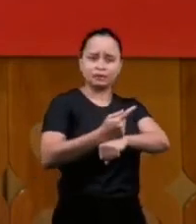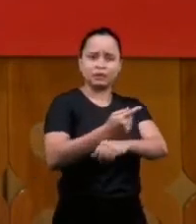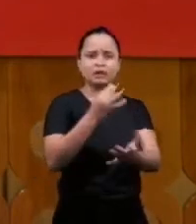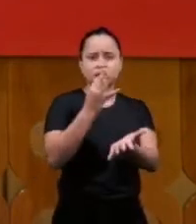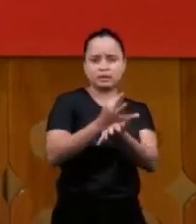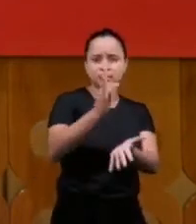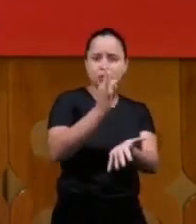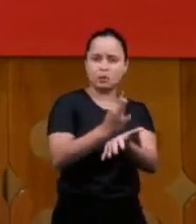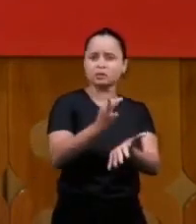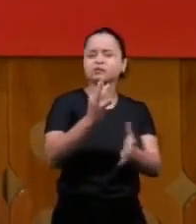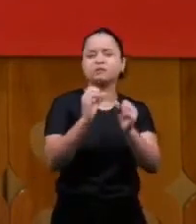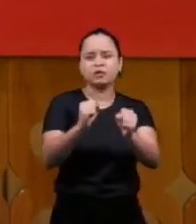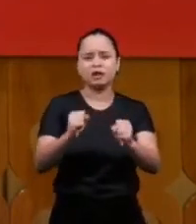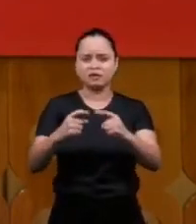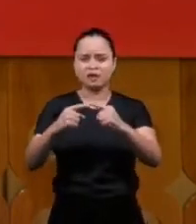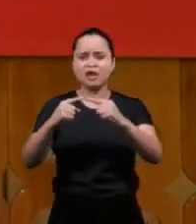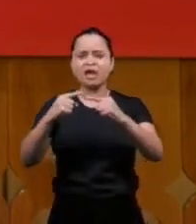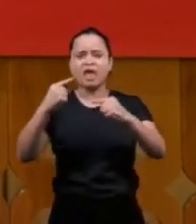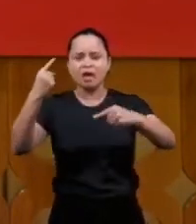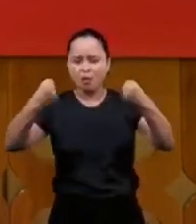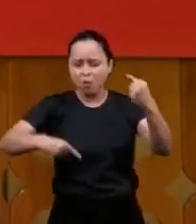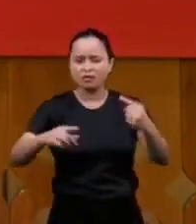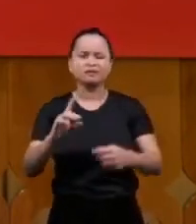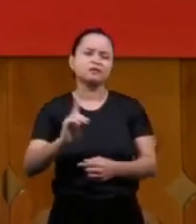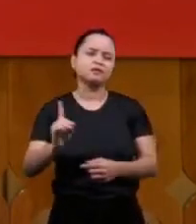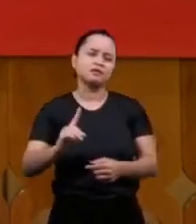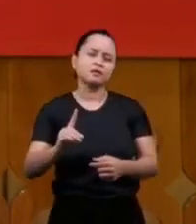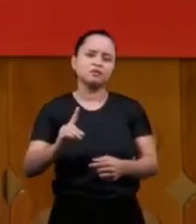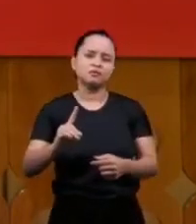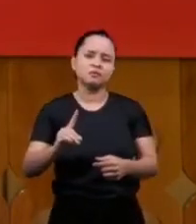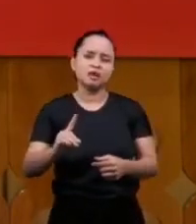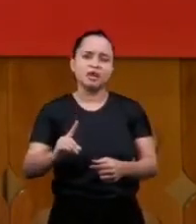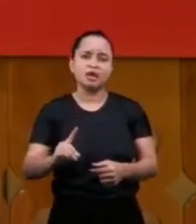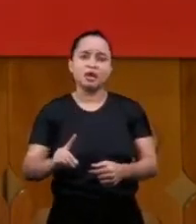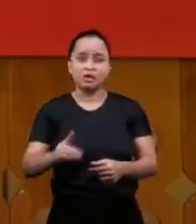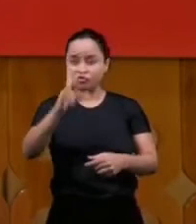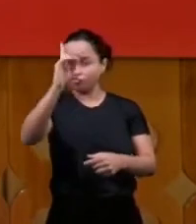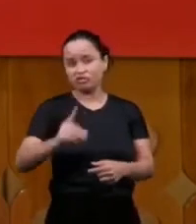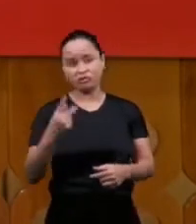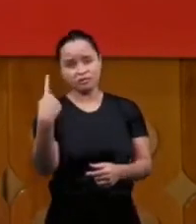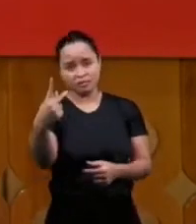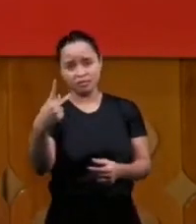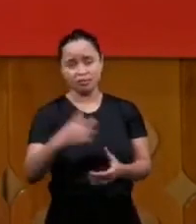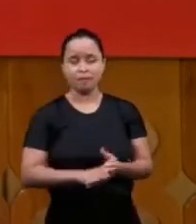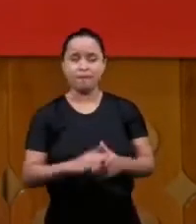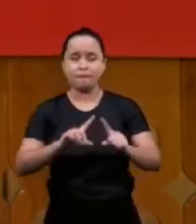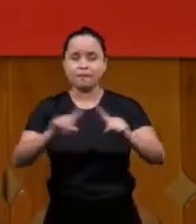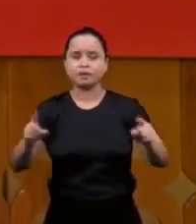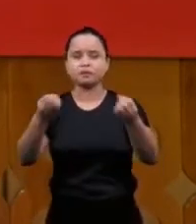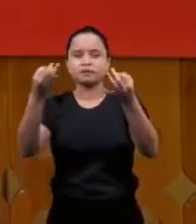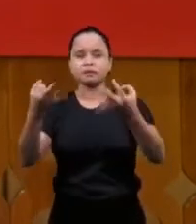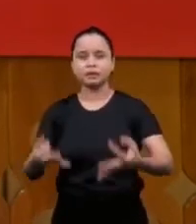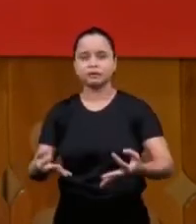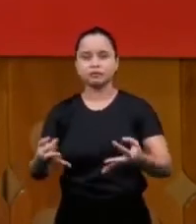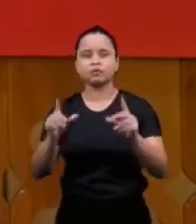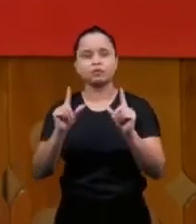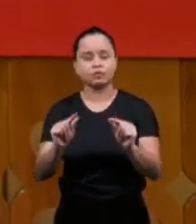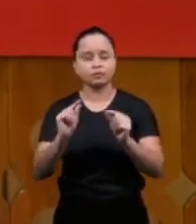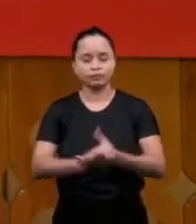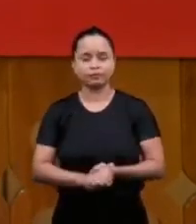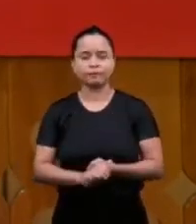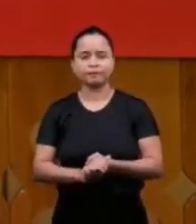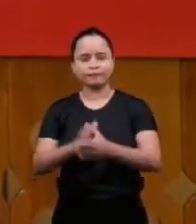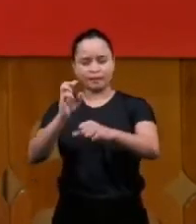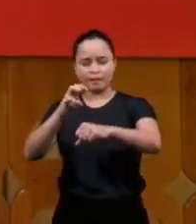theology there's no problem you have this right but we are speaking of the ministry in this work